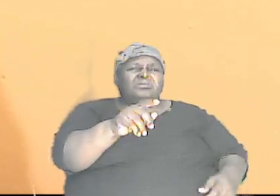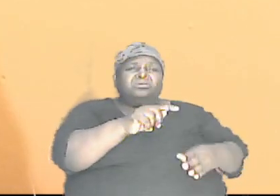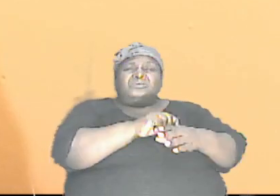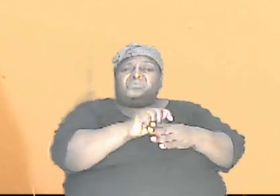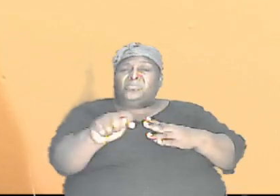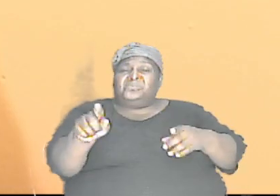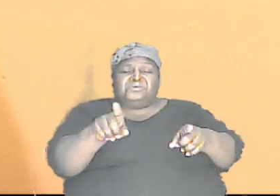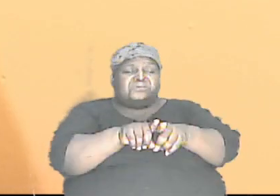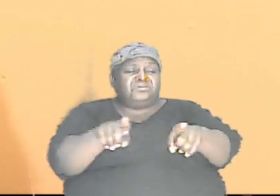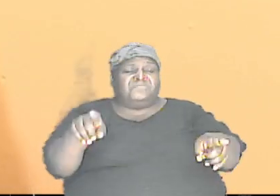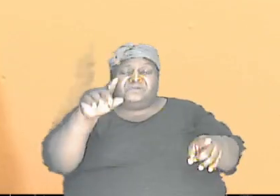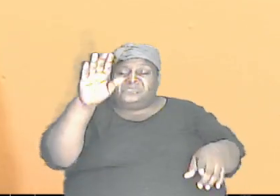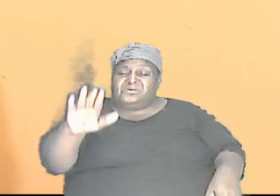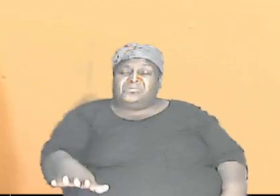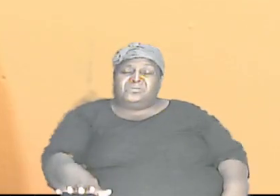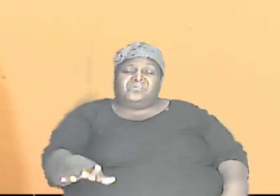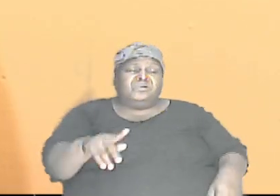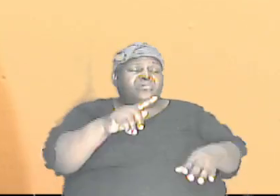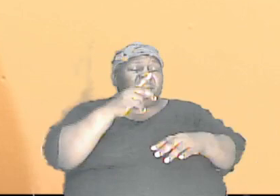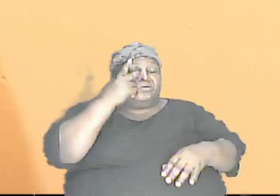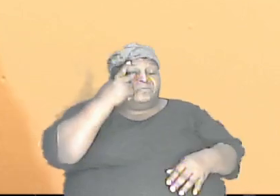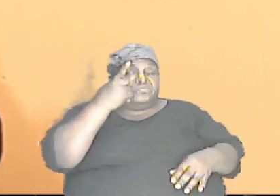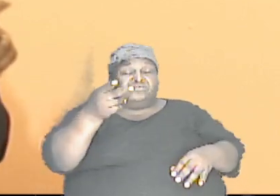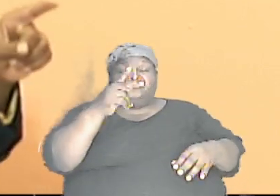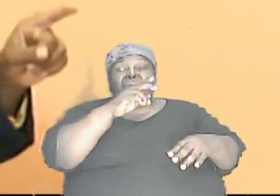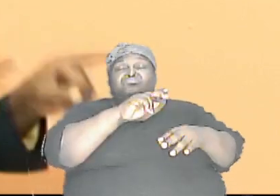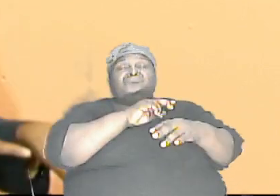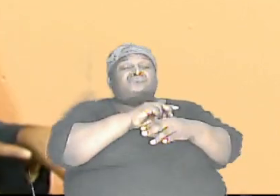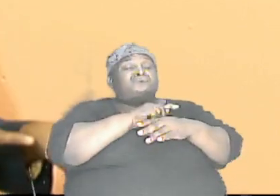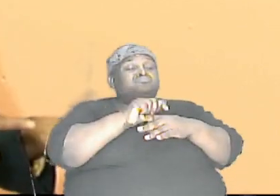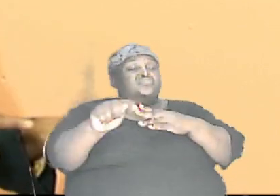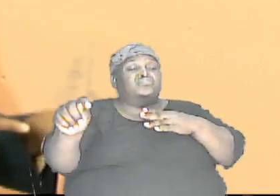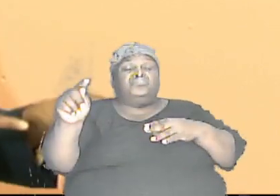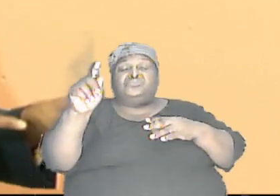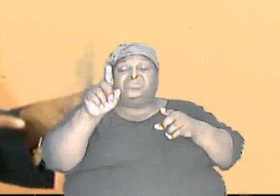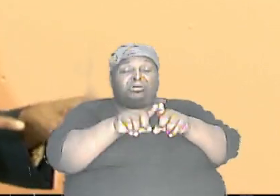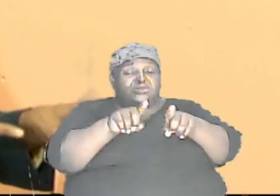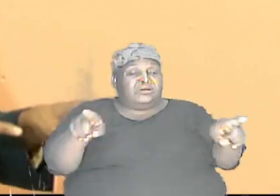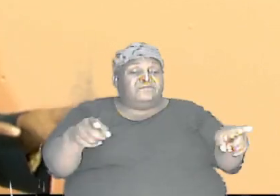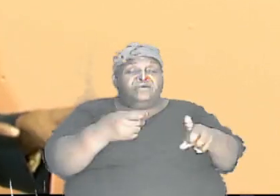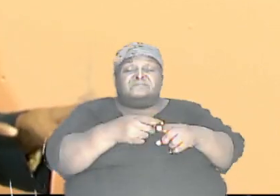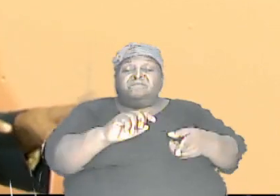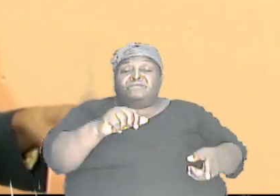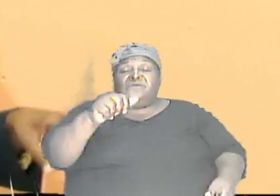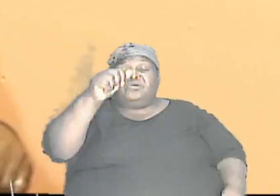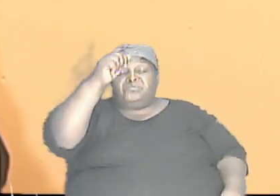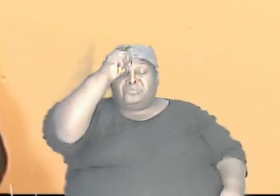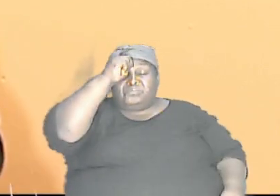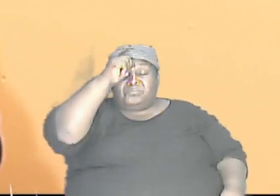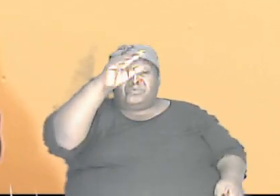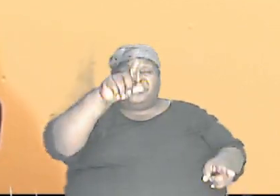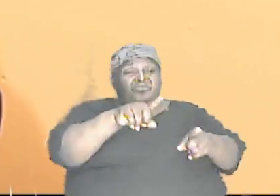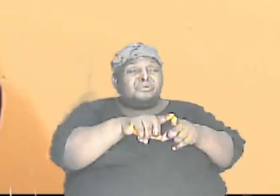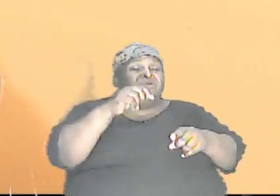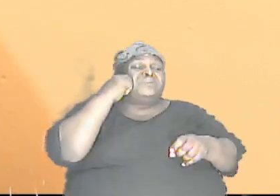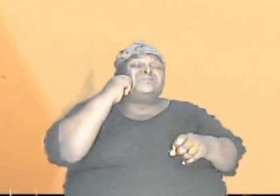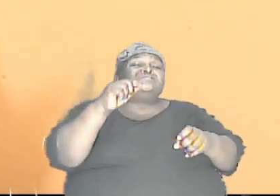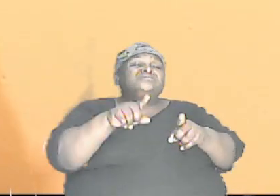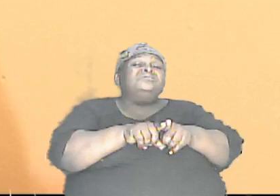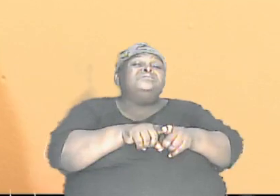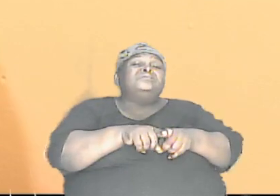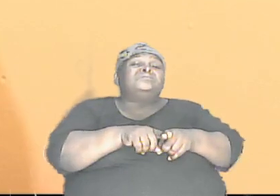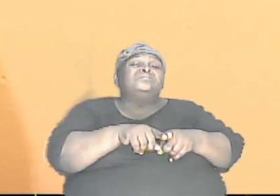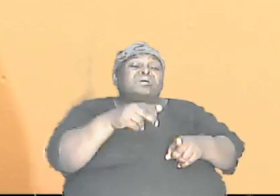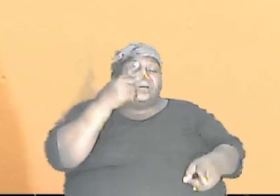child looking totally different from his brother or sister and also looking